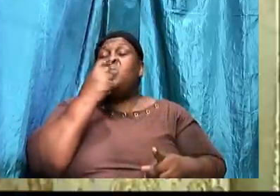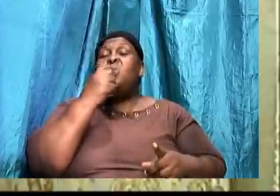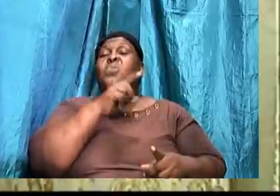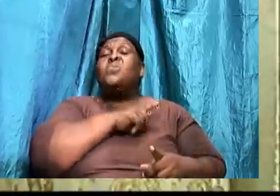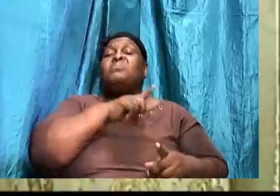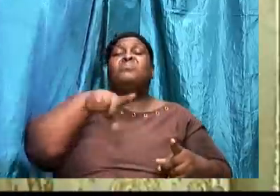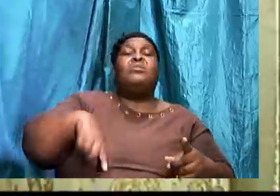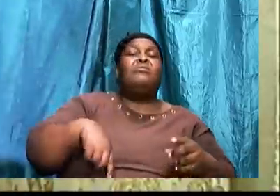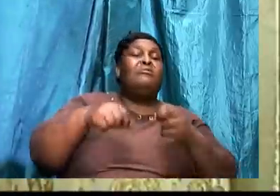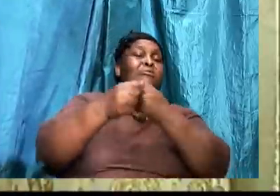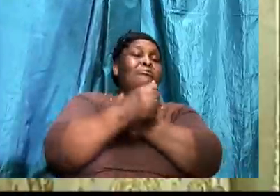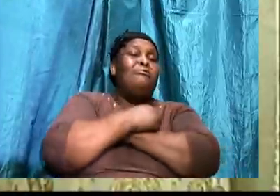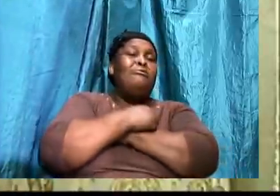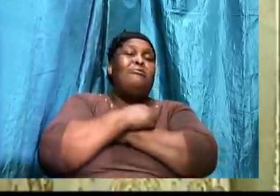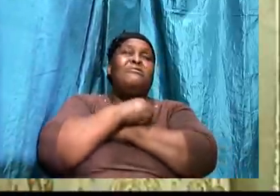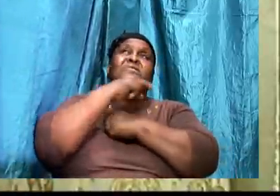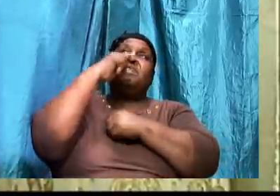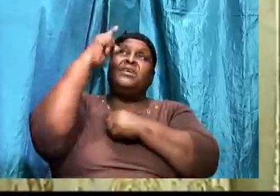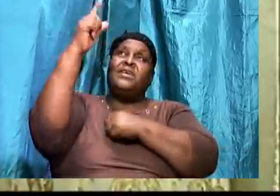chastens.